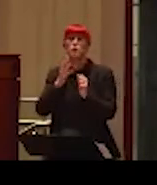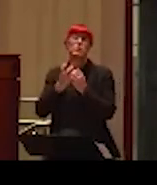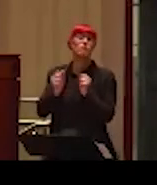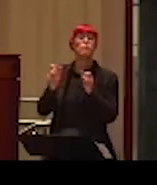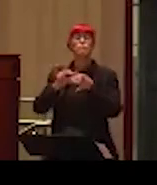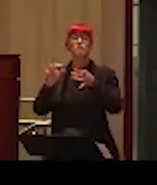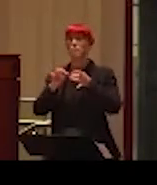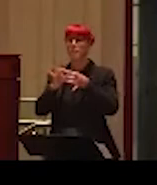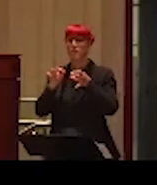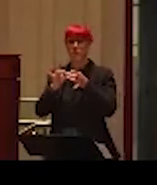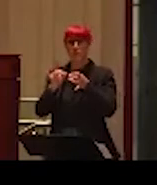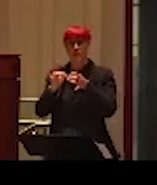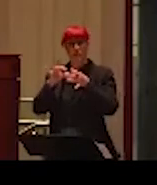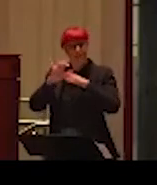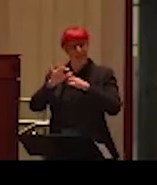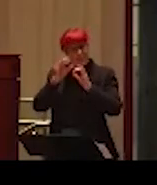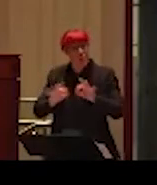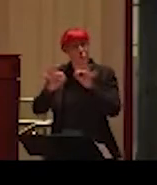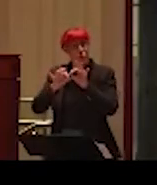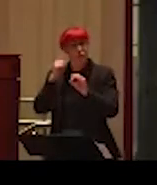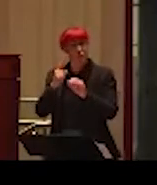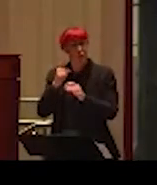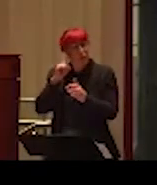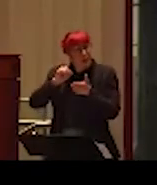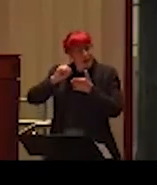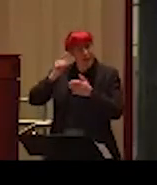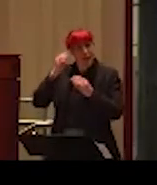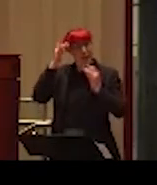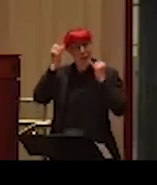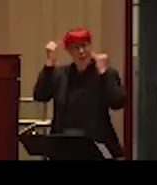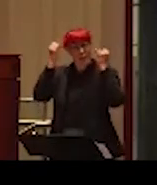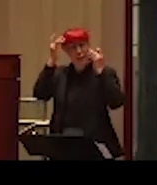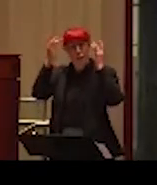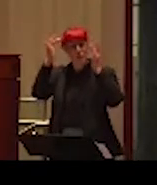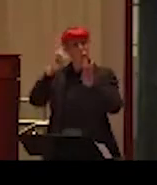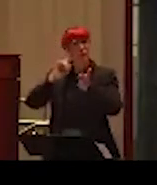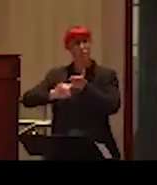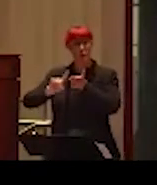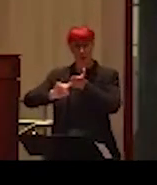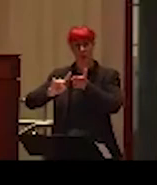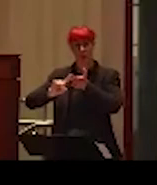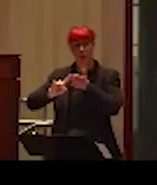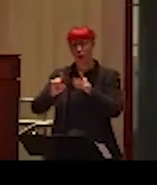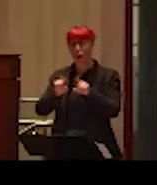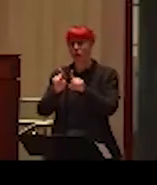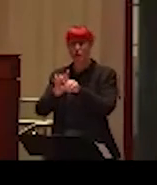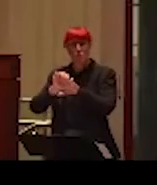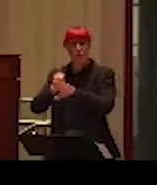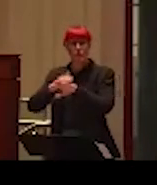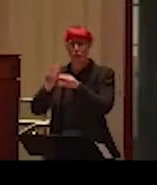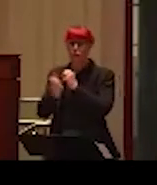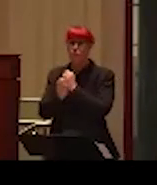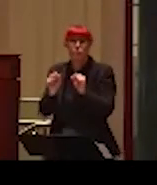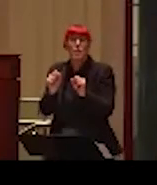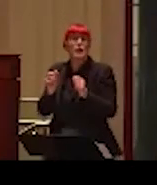inquiry and is central to the pursuit of knowledge. The value universities place on free expression does not imply